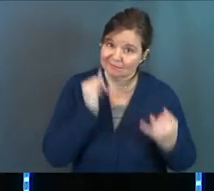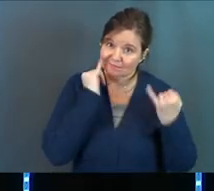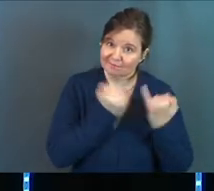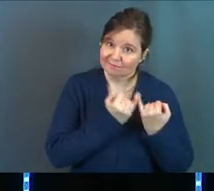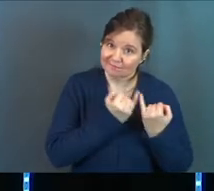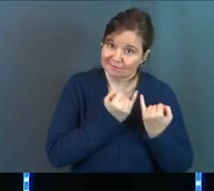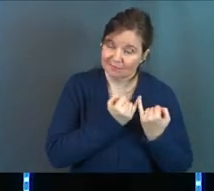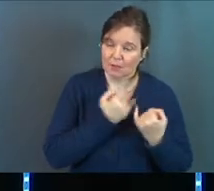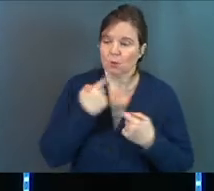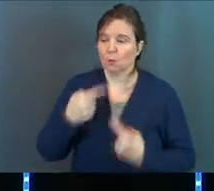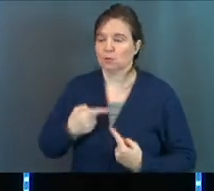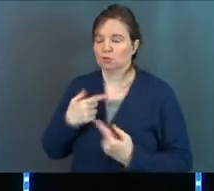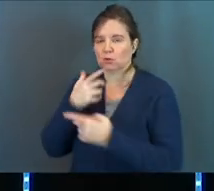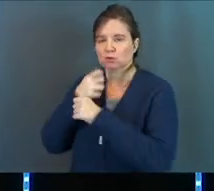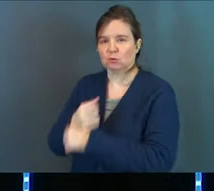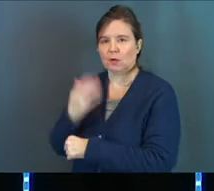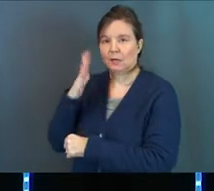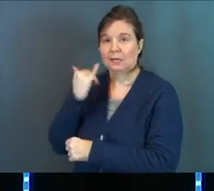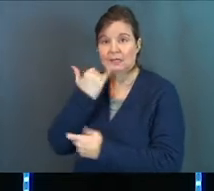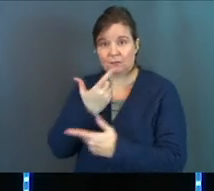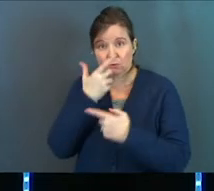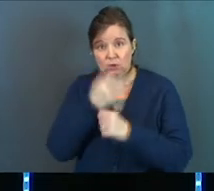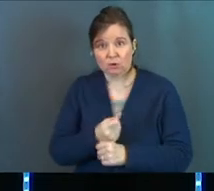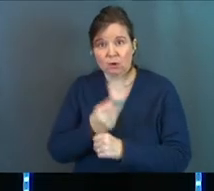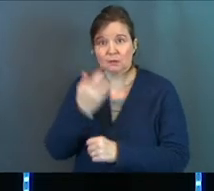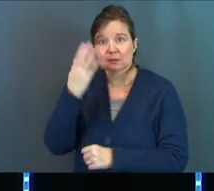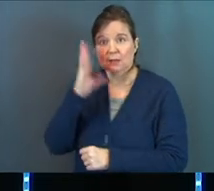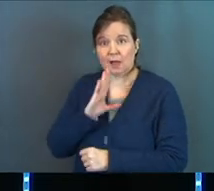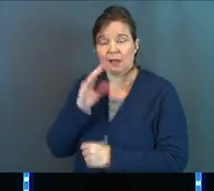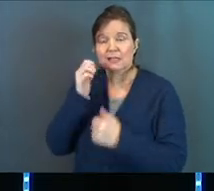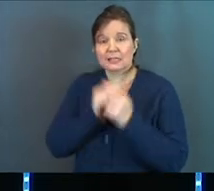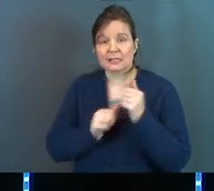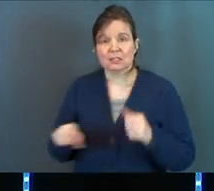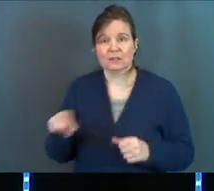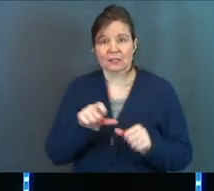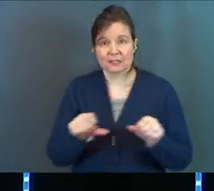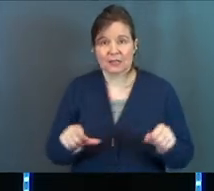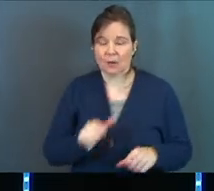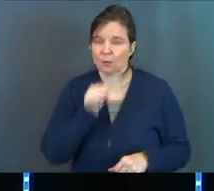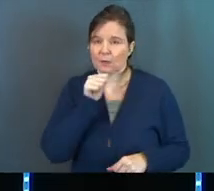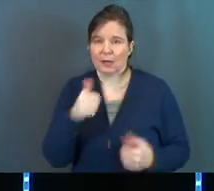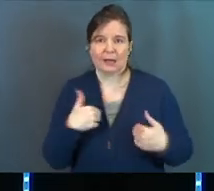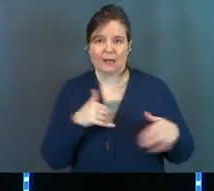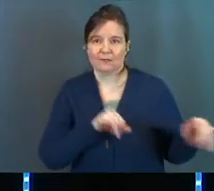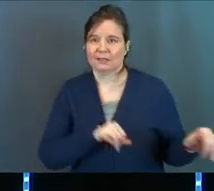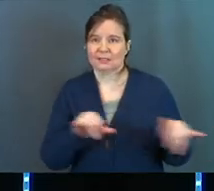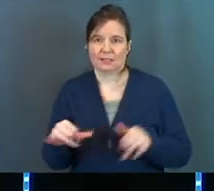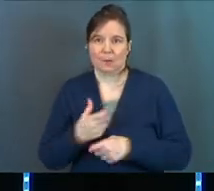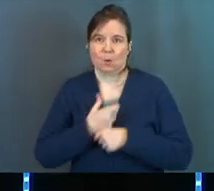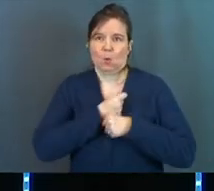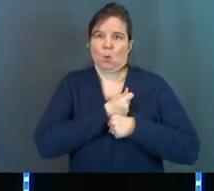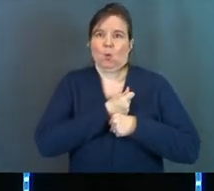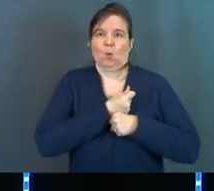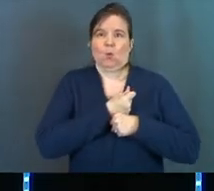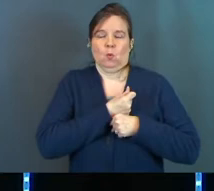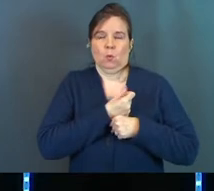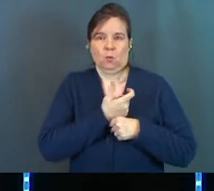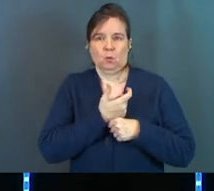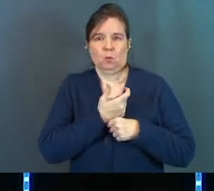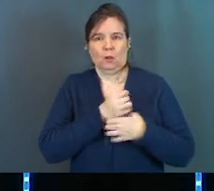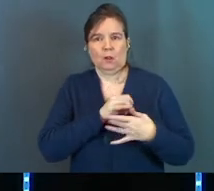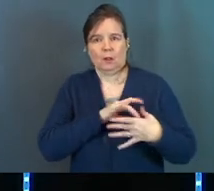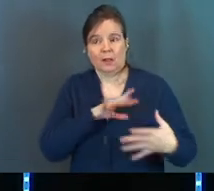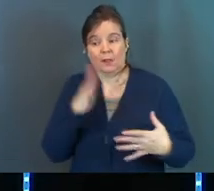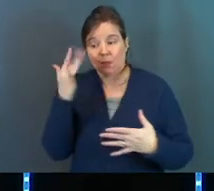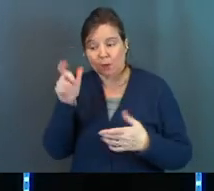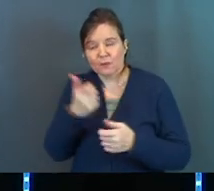We struggle to trust God. If we would trust God, each of these areas would not have the same hold that they do today. And this is why